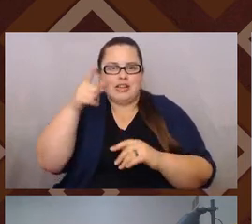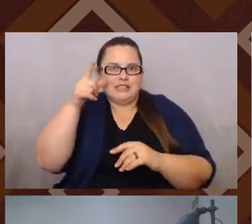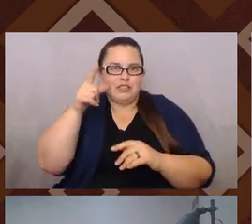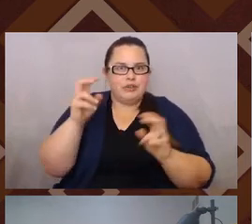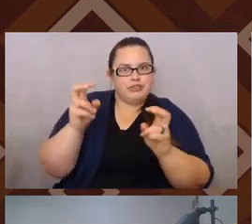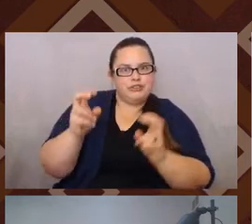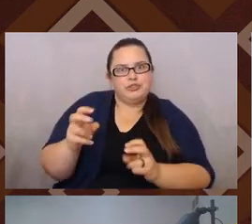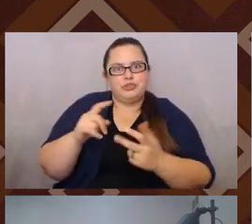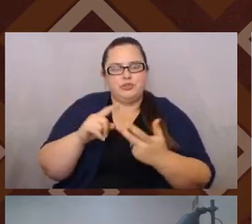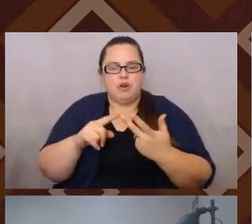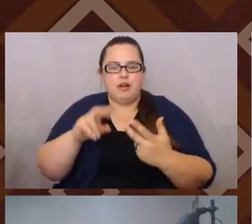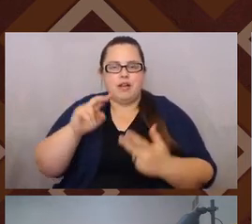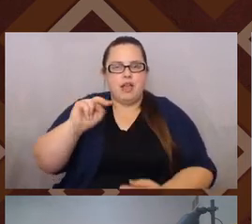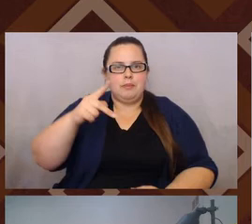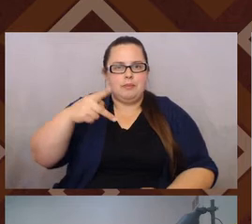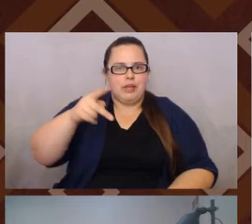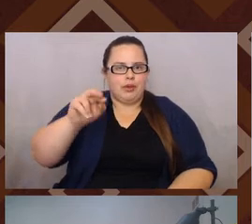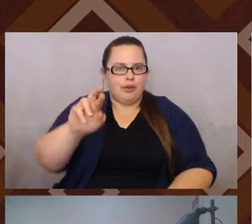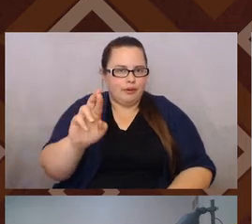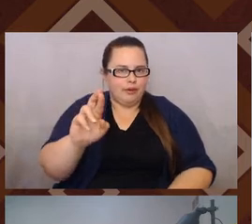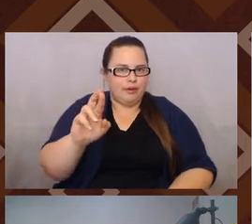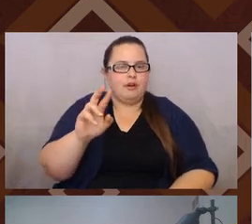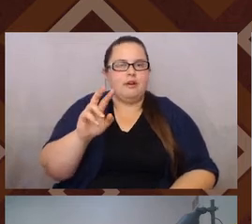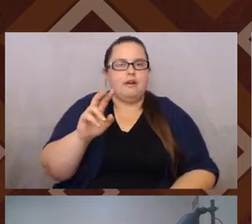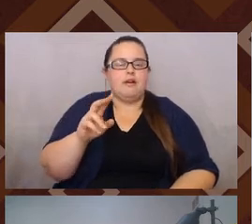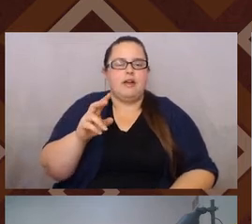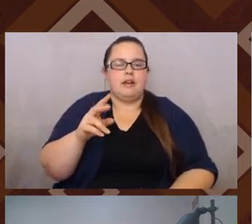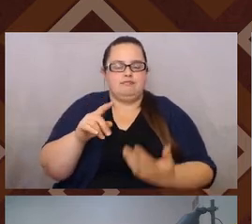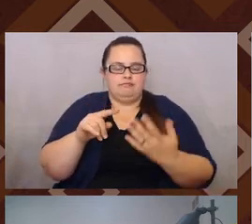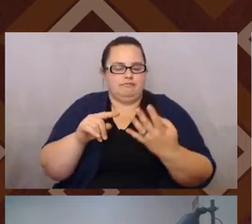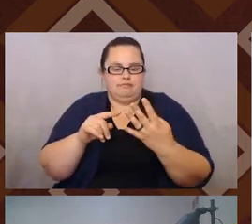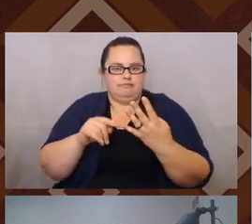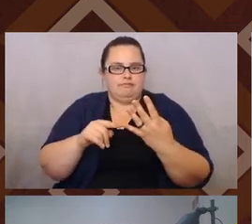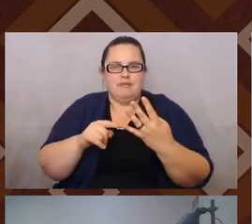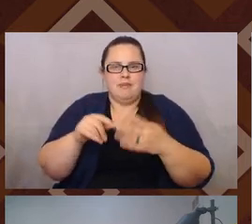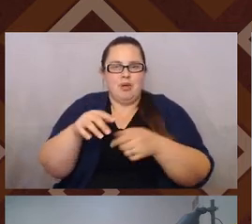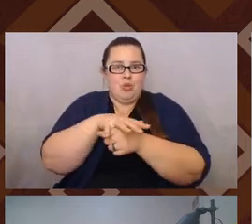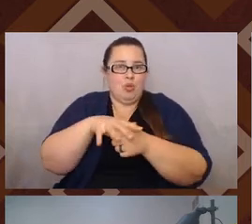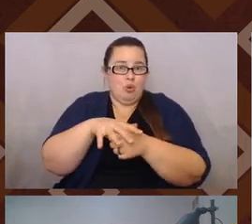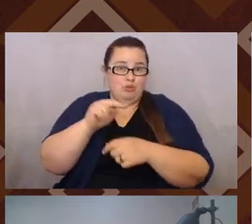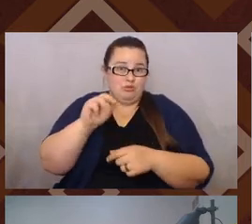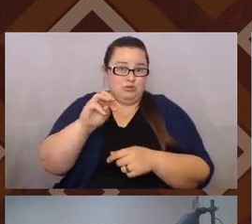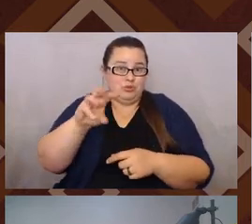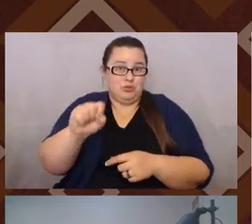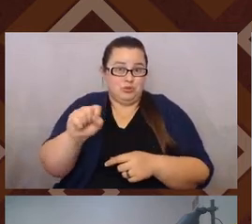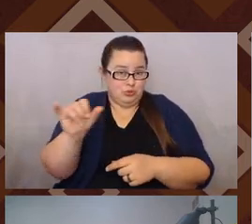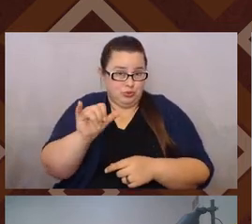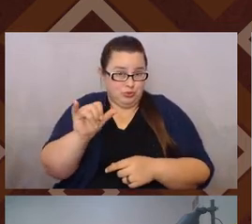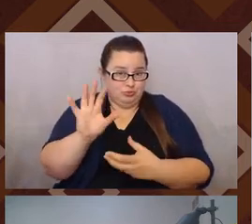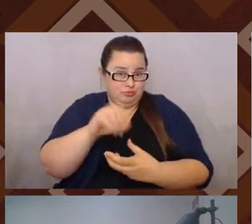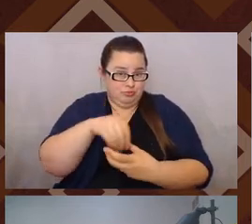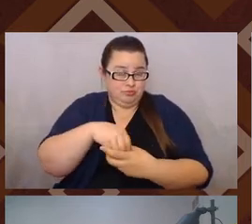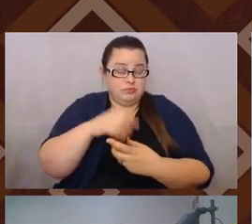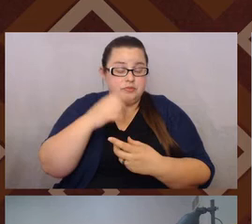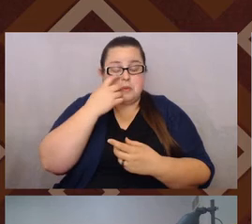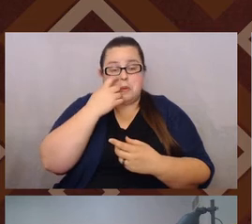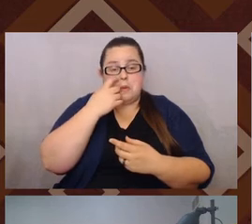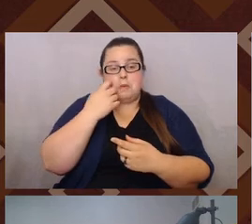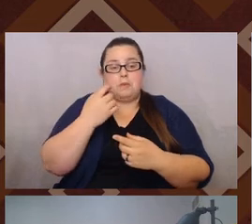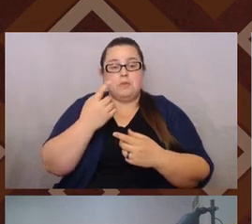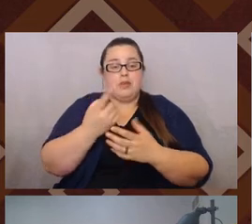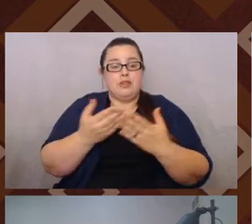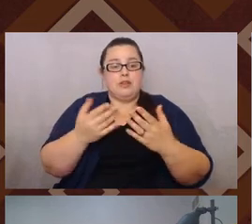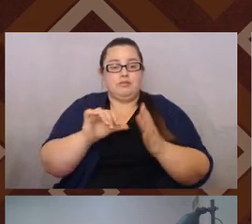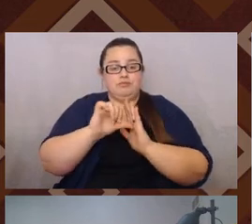like, right, all these kinds of different spaces. Um, even local news. Um, and so, um, I think one thing to highlight is that,